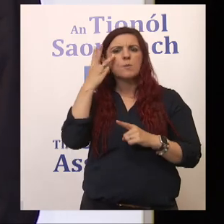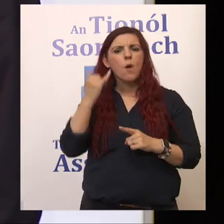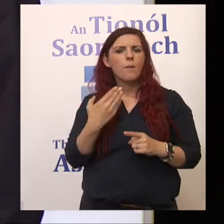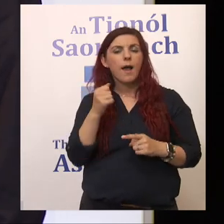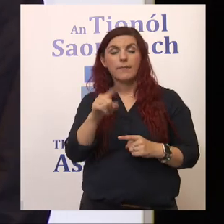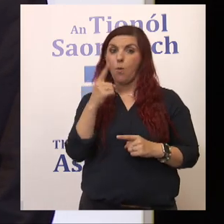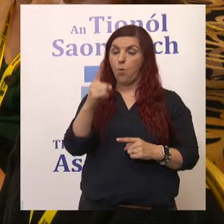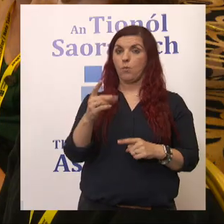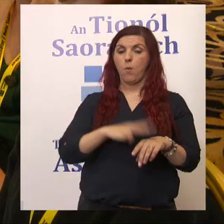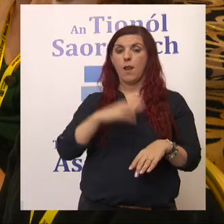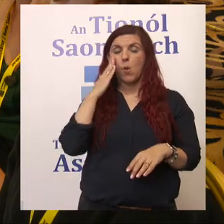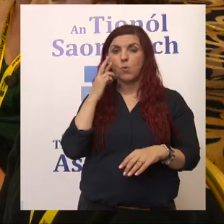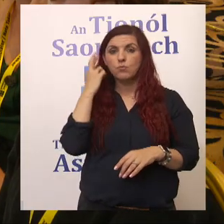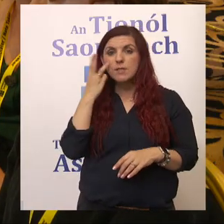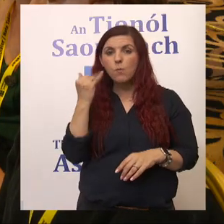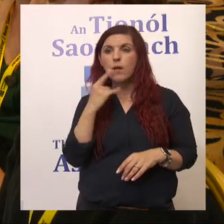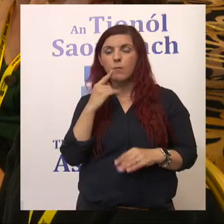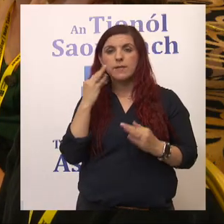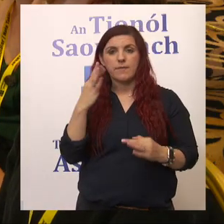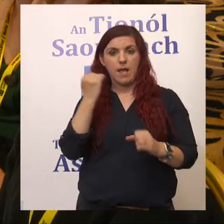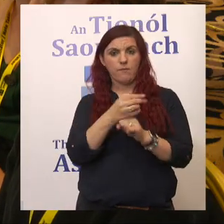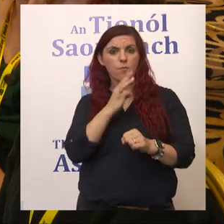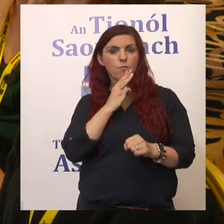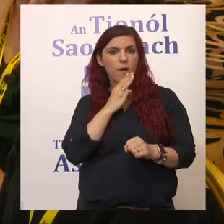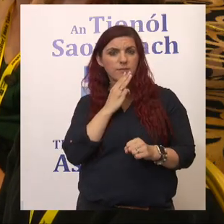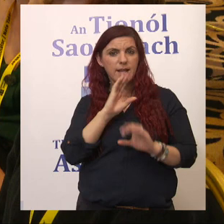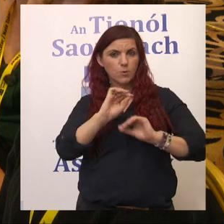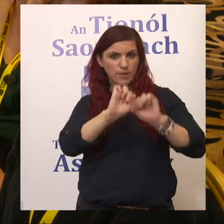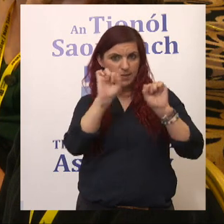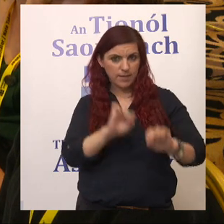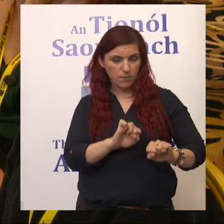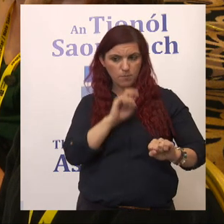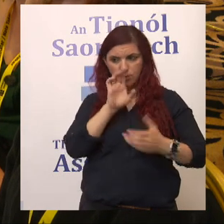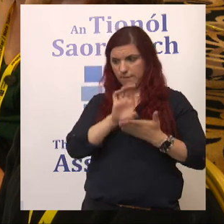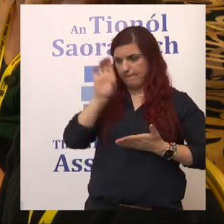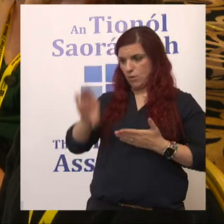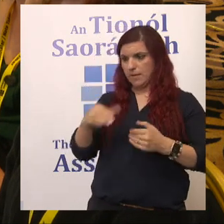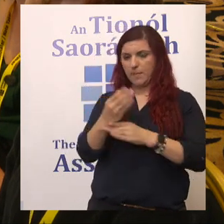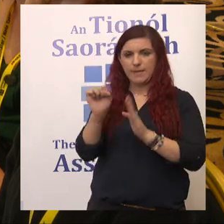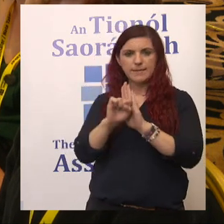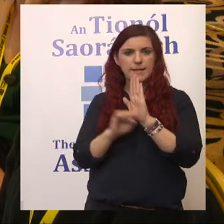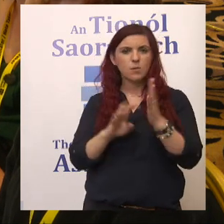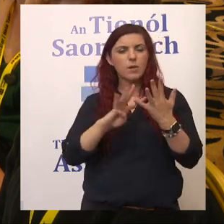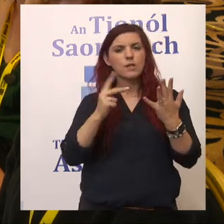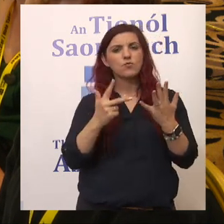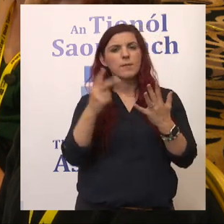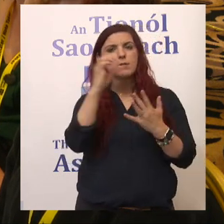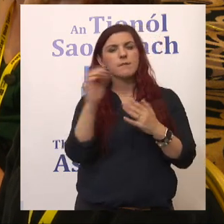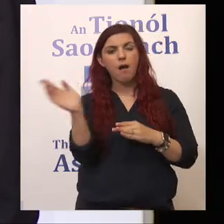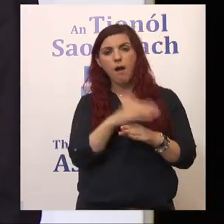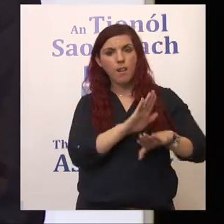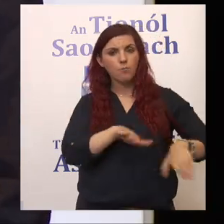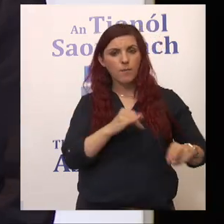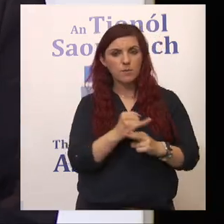classic reason is that we effectively have a private education system funded by the state. So 93% of all primary schools, for example,